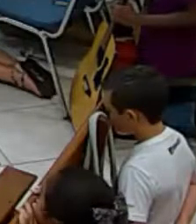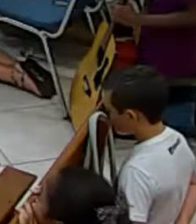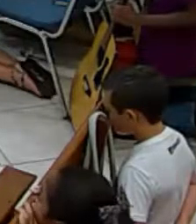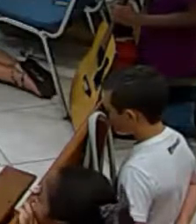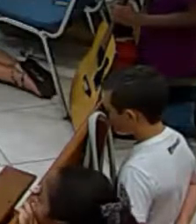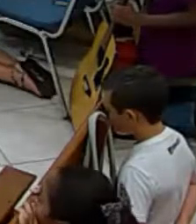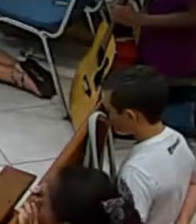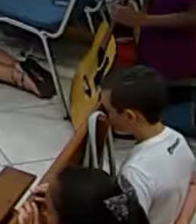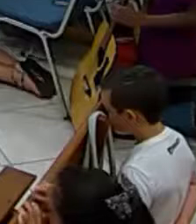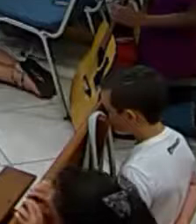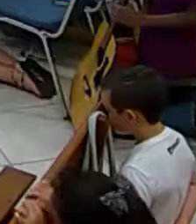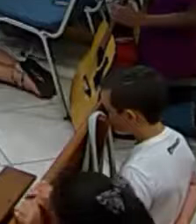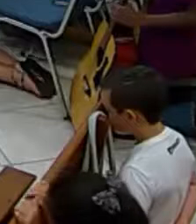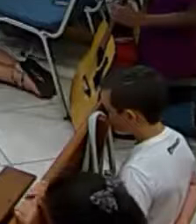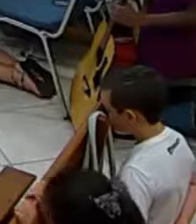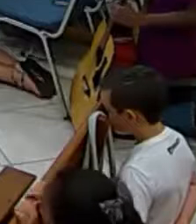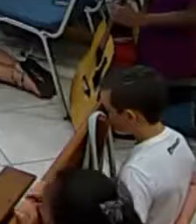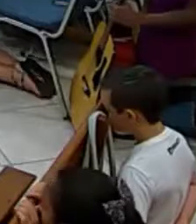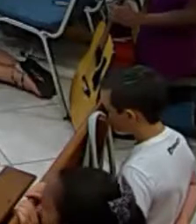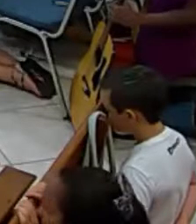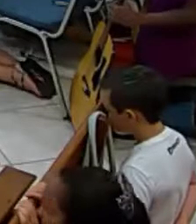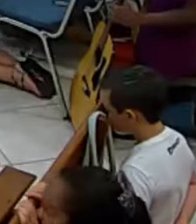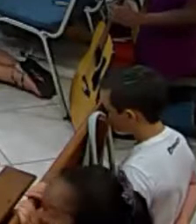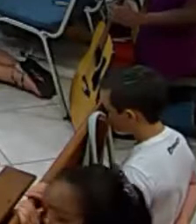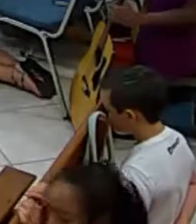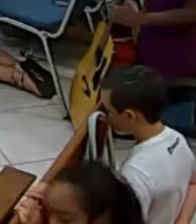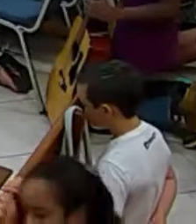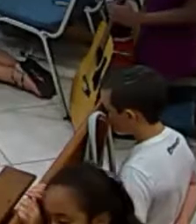adolescents, intermediaries, so that they may continue.